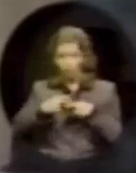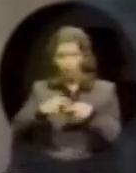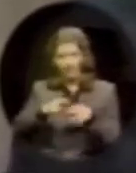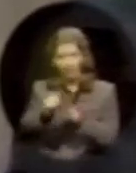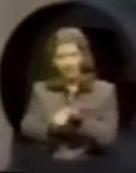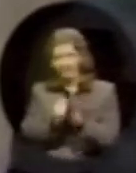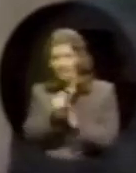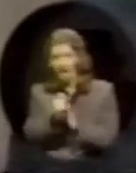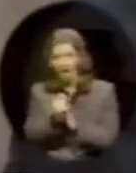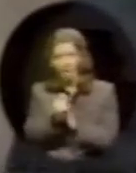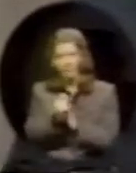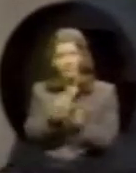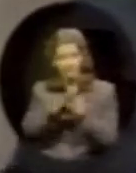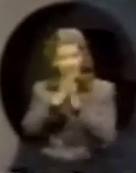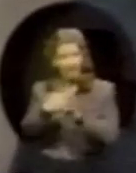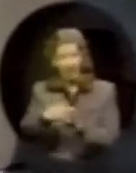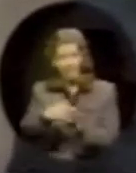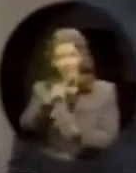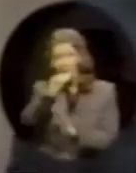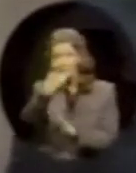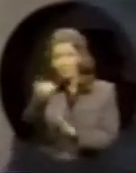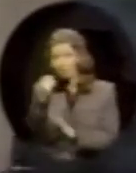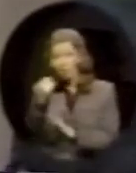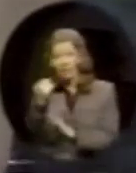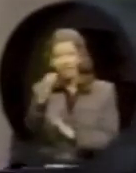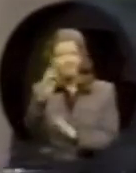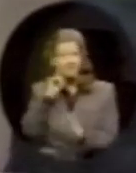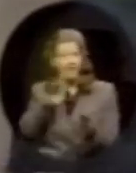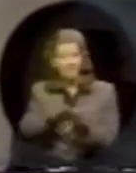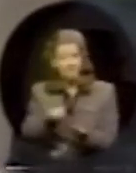of time, become majority deaf?